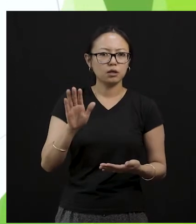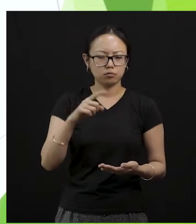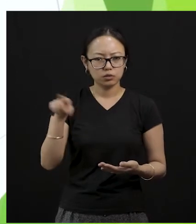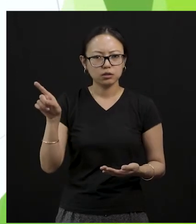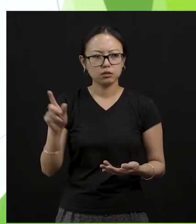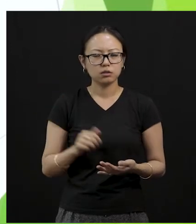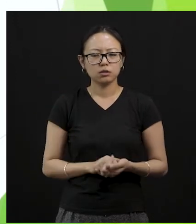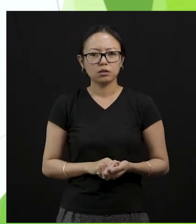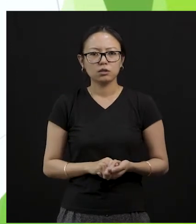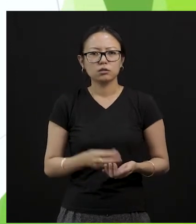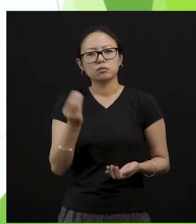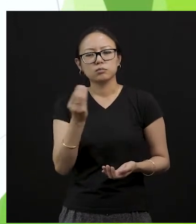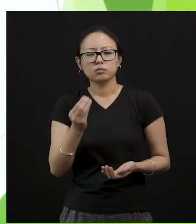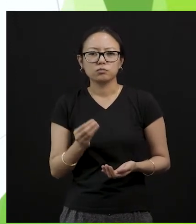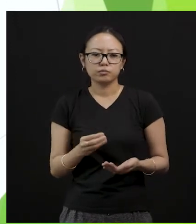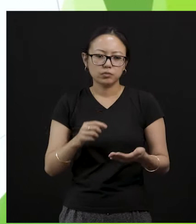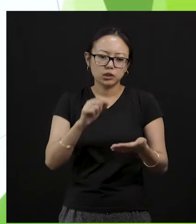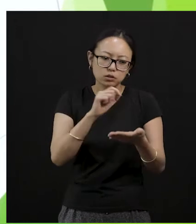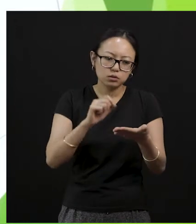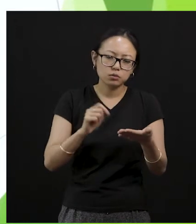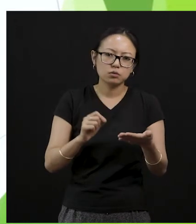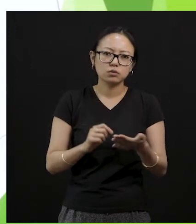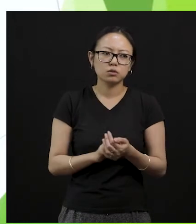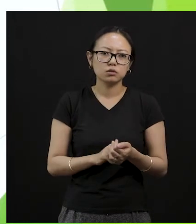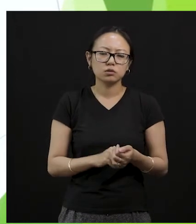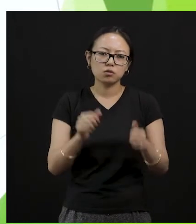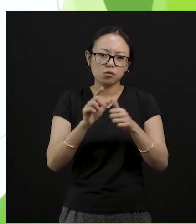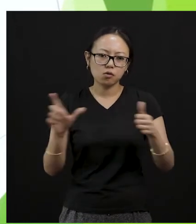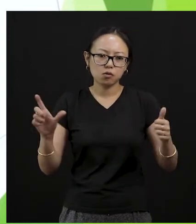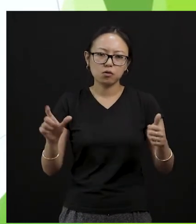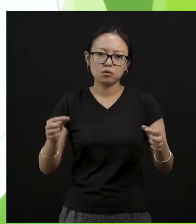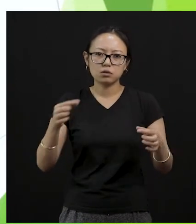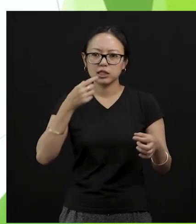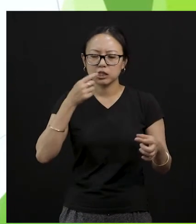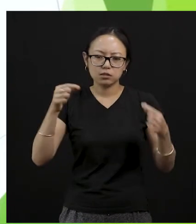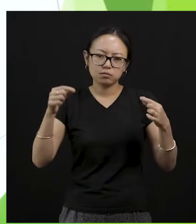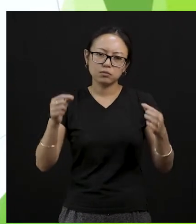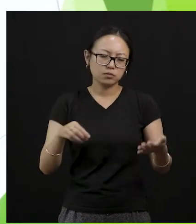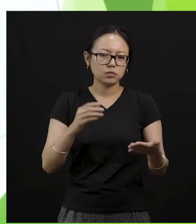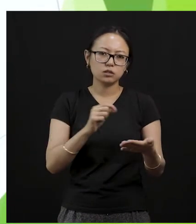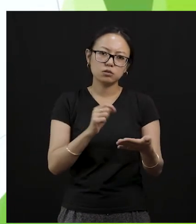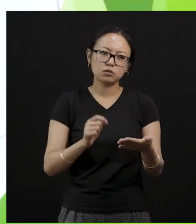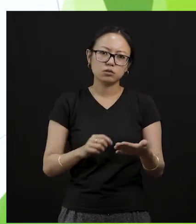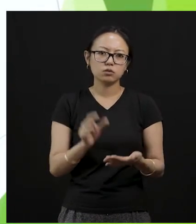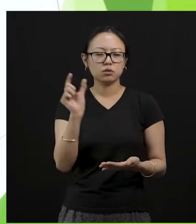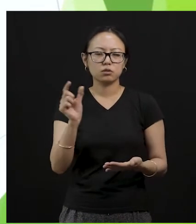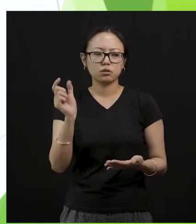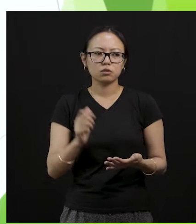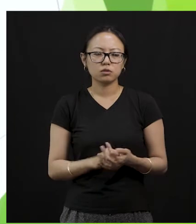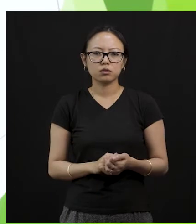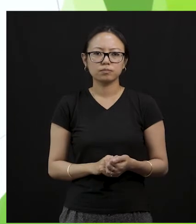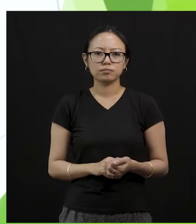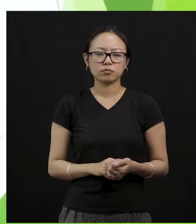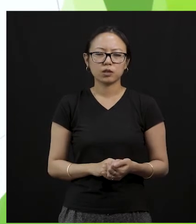Please make sure that you're not scribbling it on the paper. Make sure that you are writing in both the sides of the paper. And do not